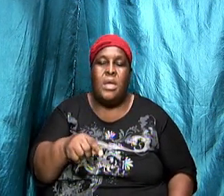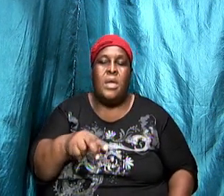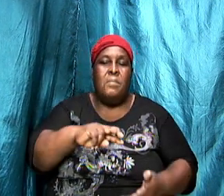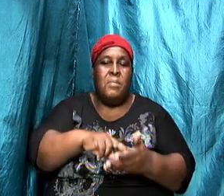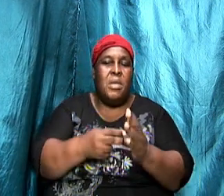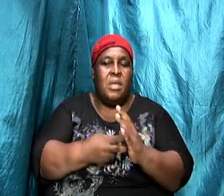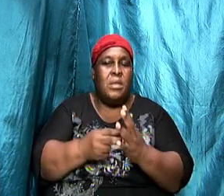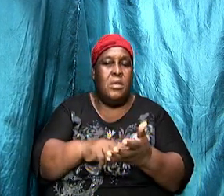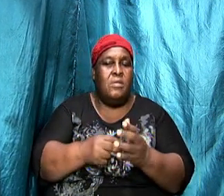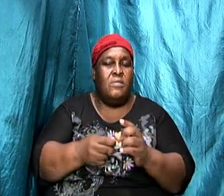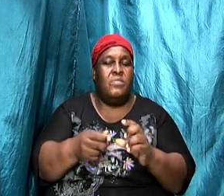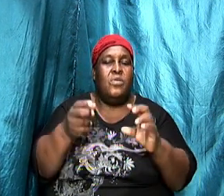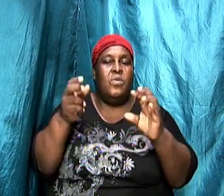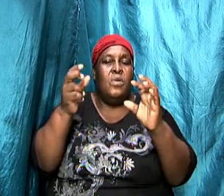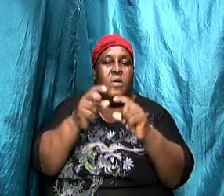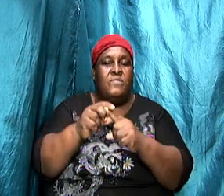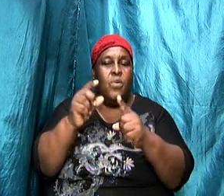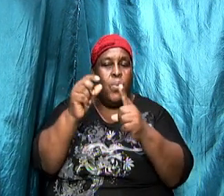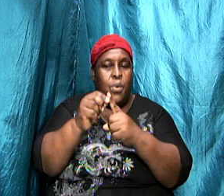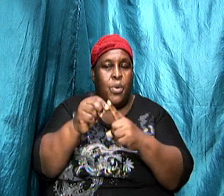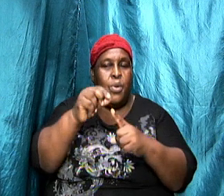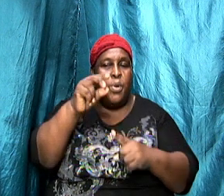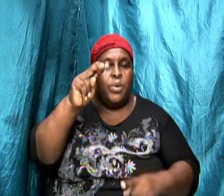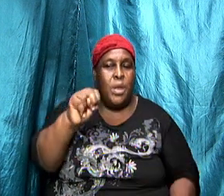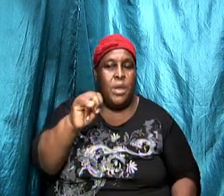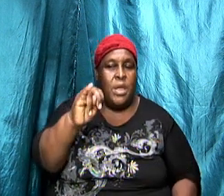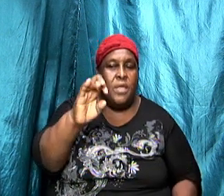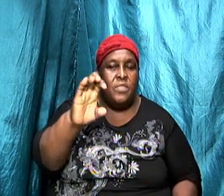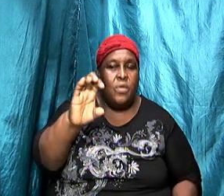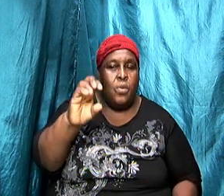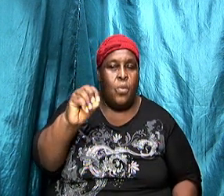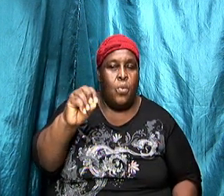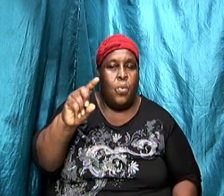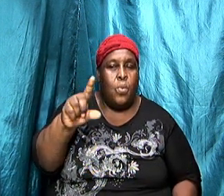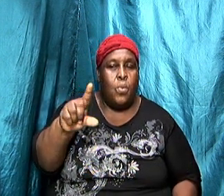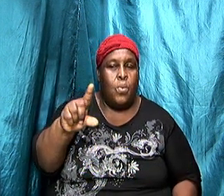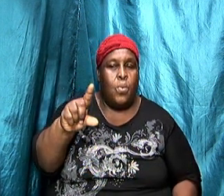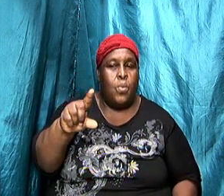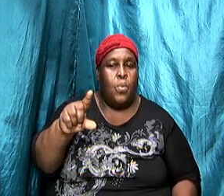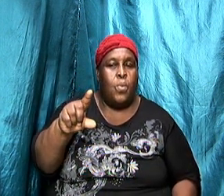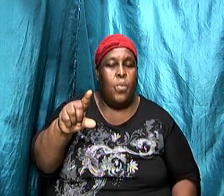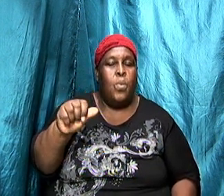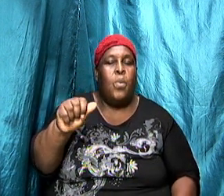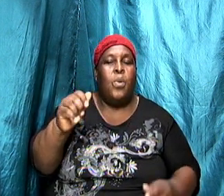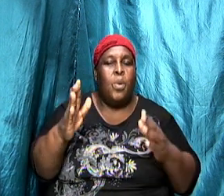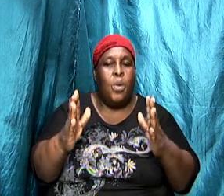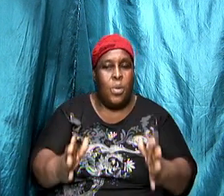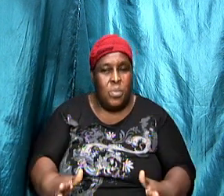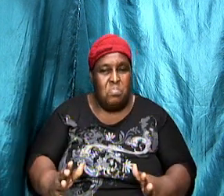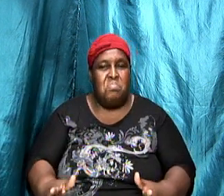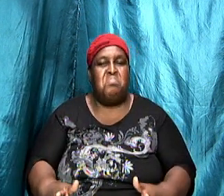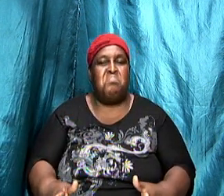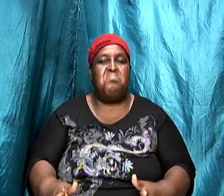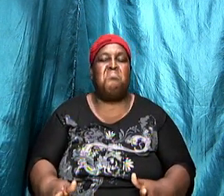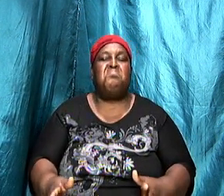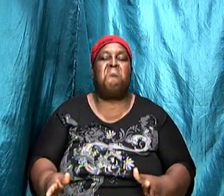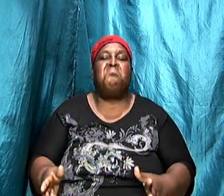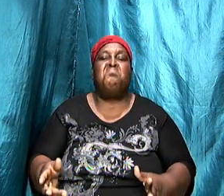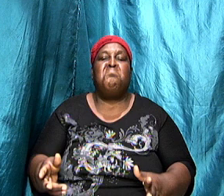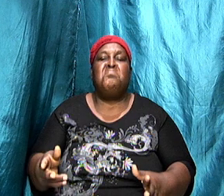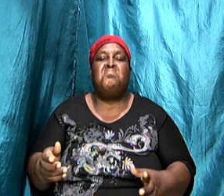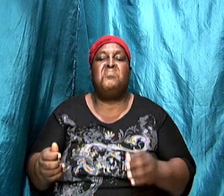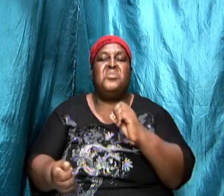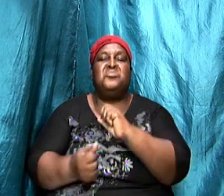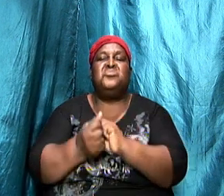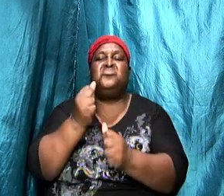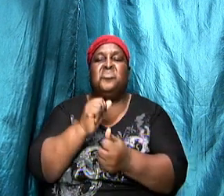and so some scholars literally believe it is the same convert as I said a while ago in Acts 6 that was